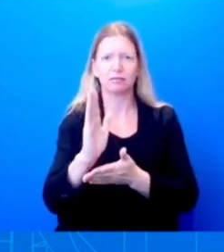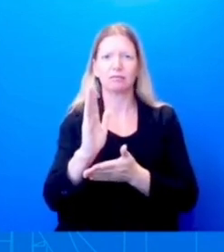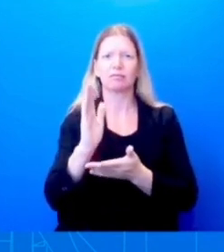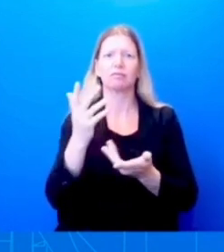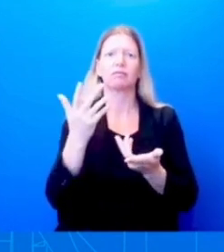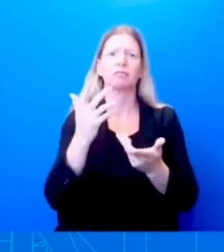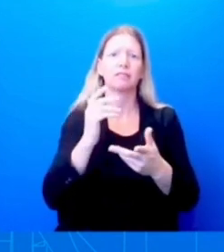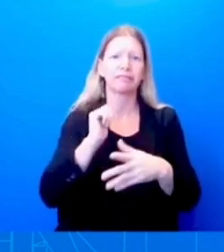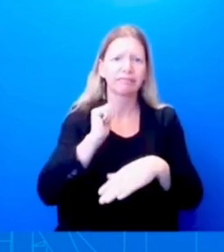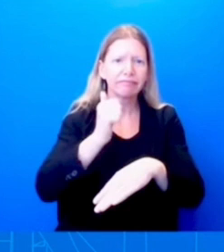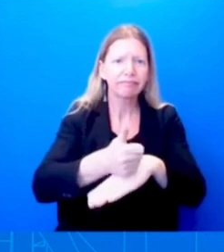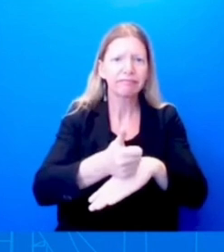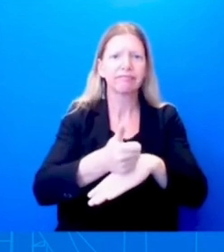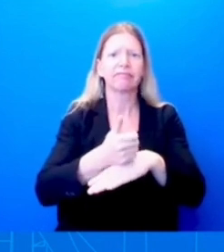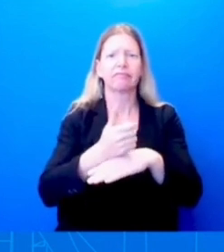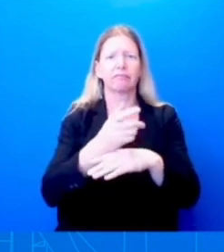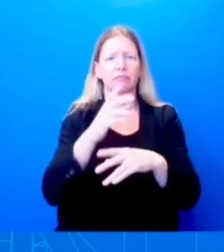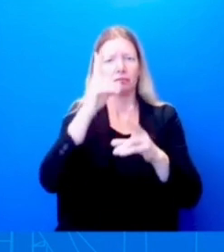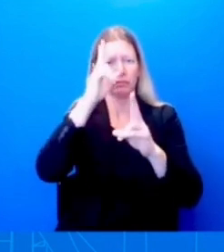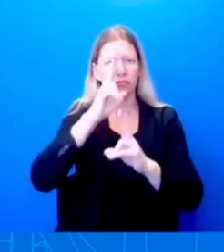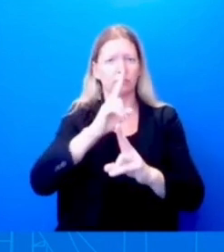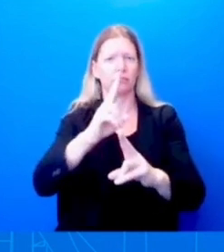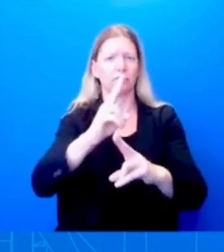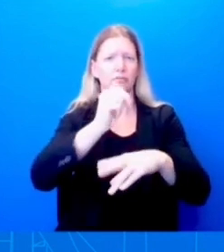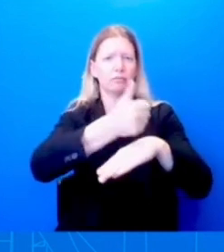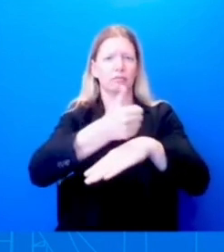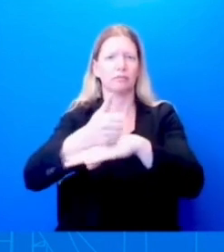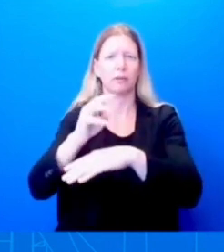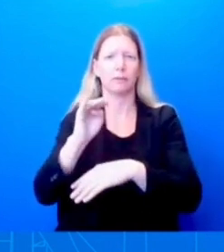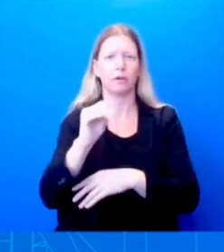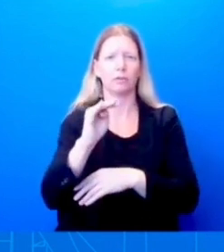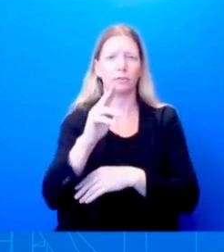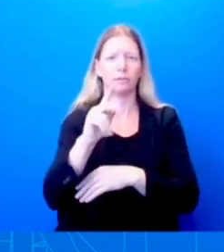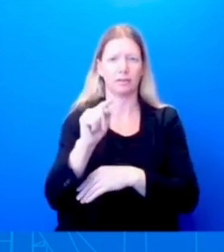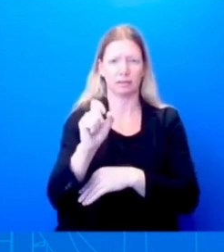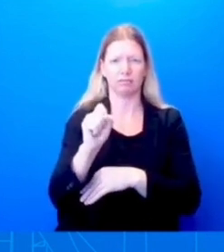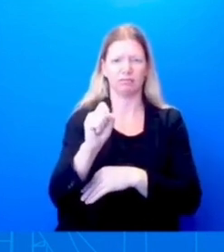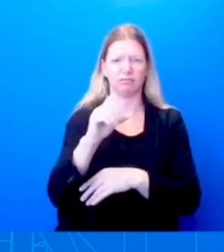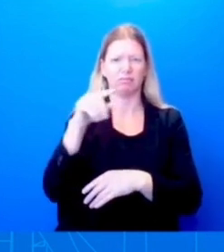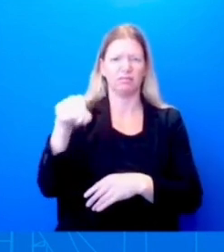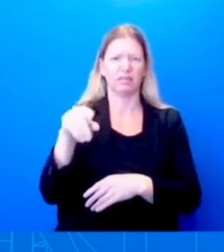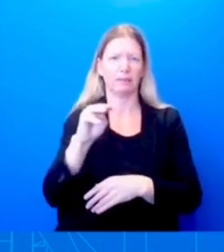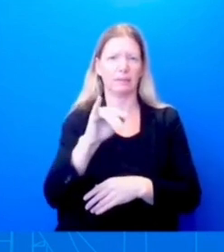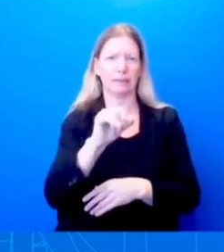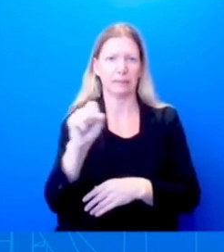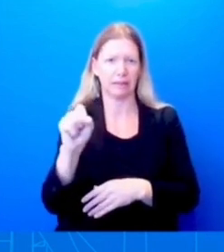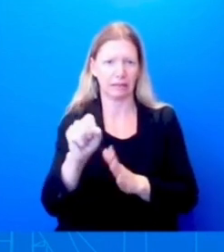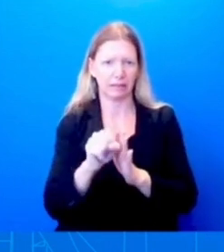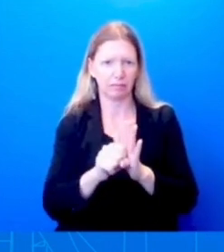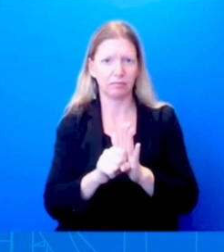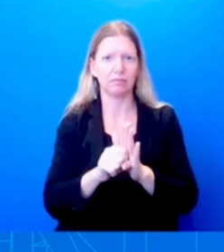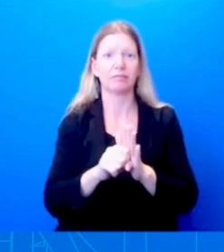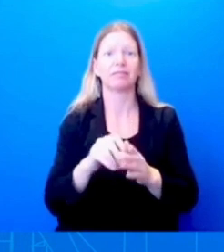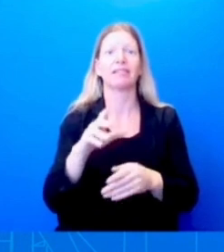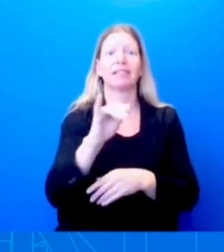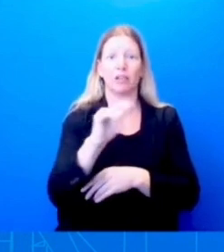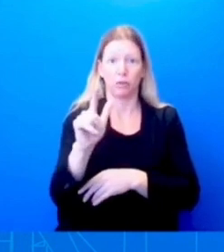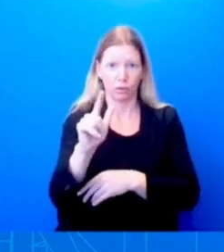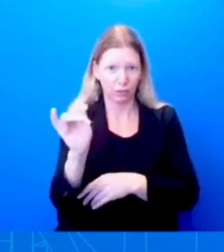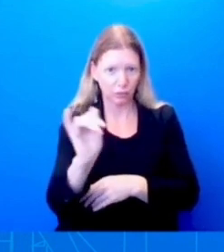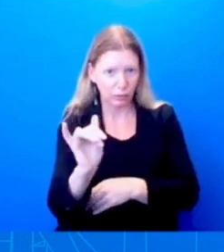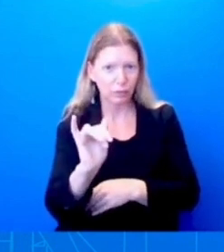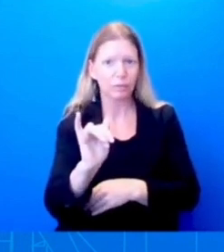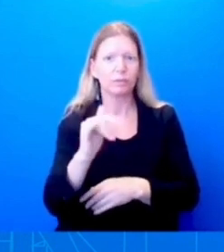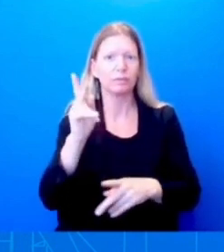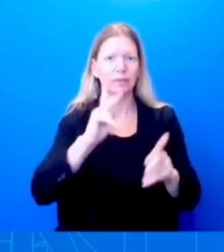understand that we cannot rewrite American history, that we have to tell the good with the bad, and that it's edifying to the soul of